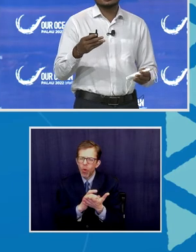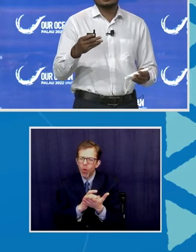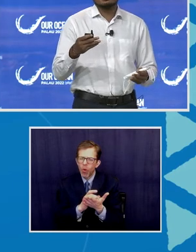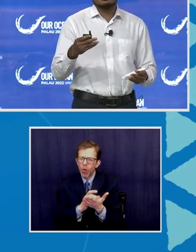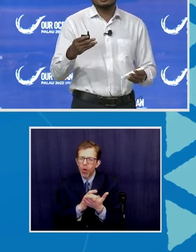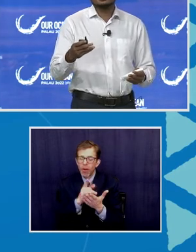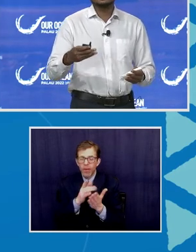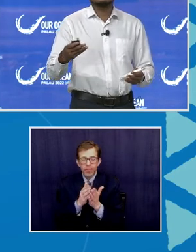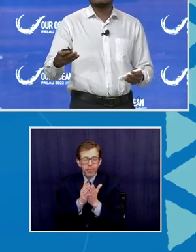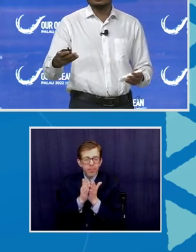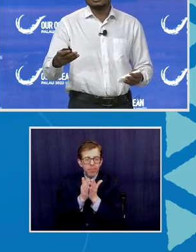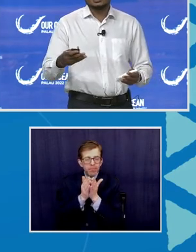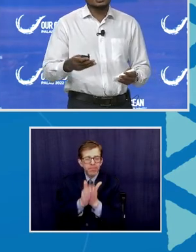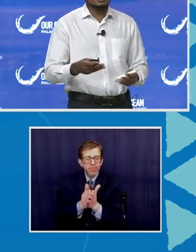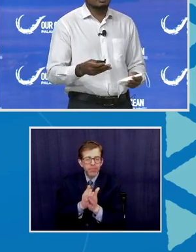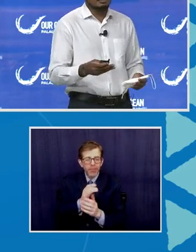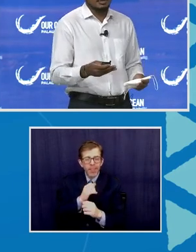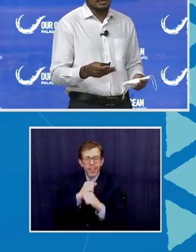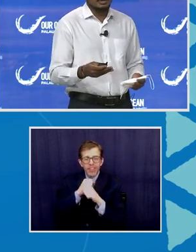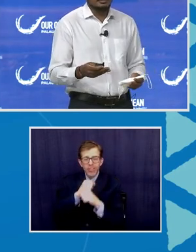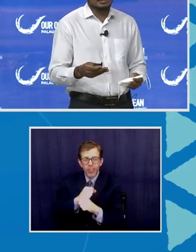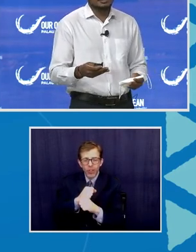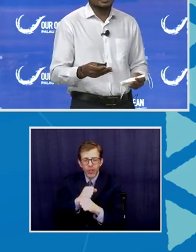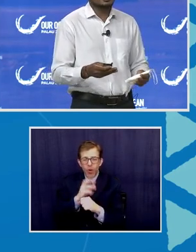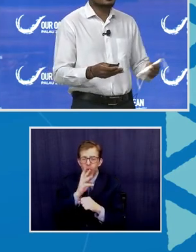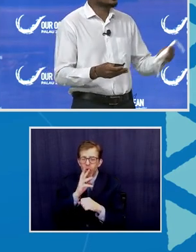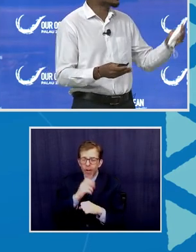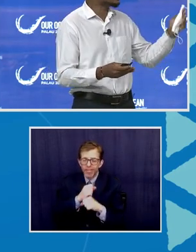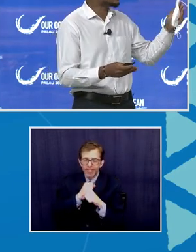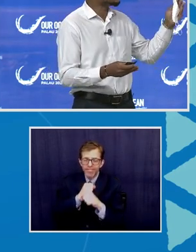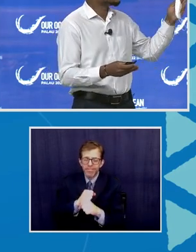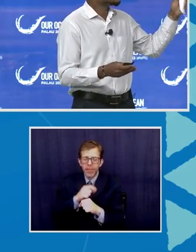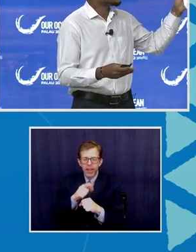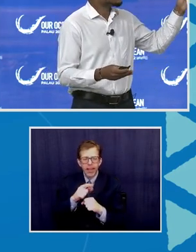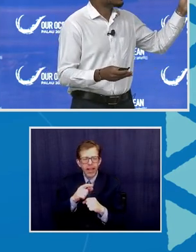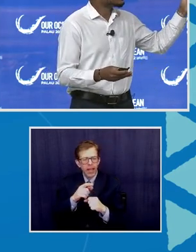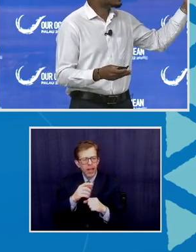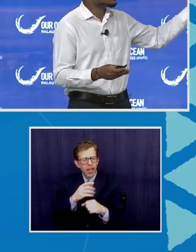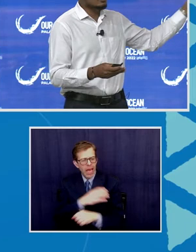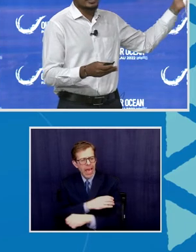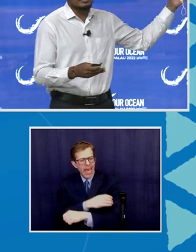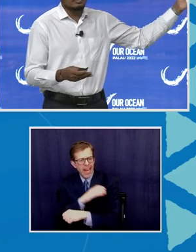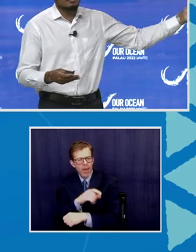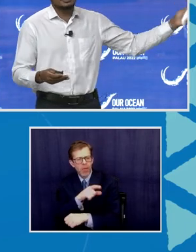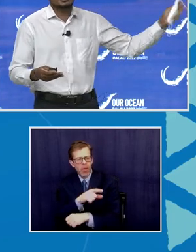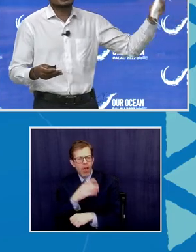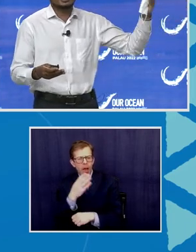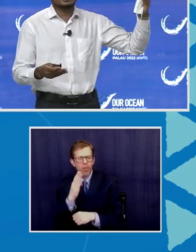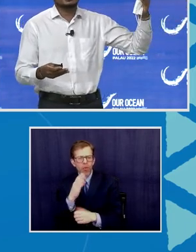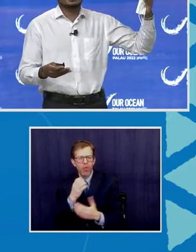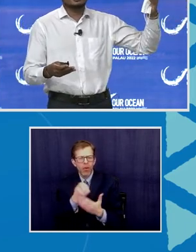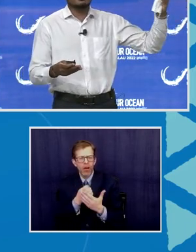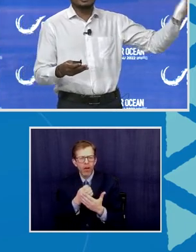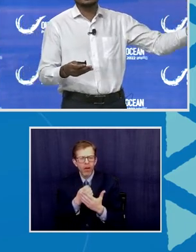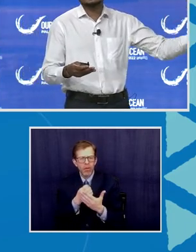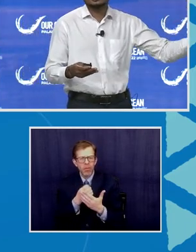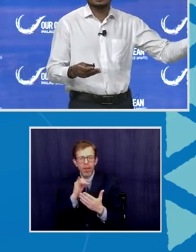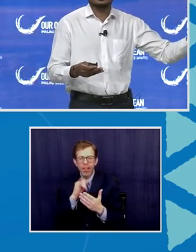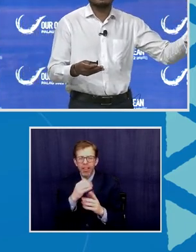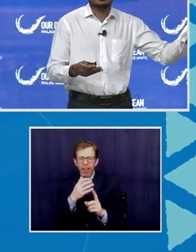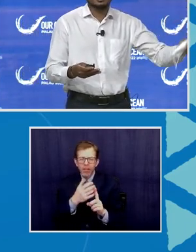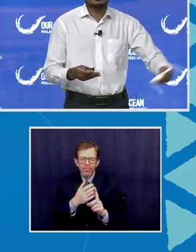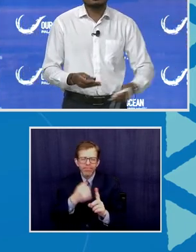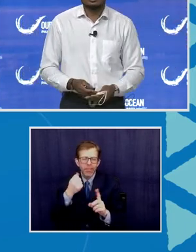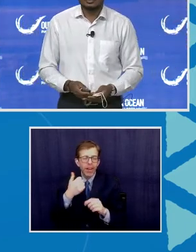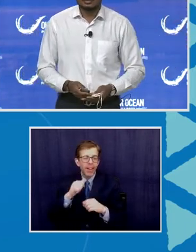ways enables sustainable blue economies because it takes away the threats that arise